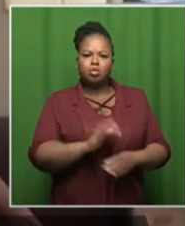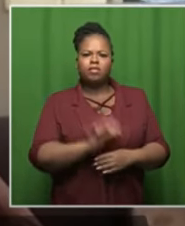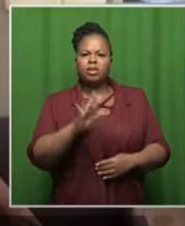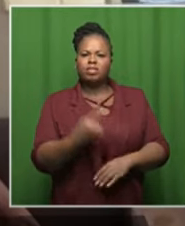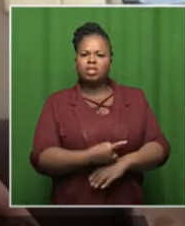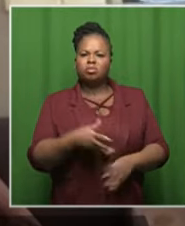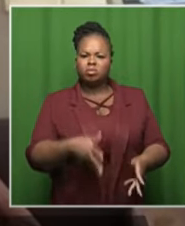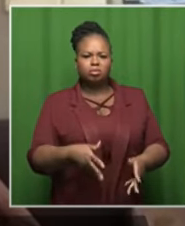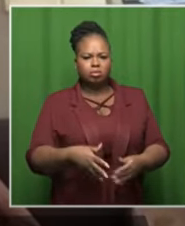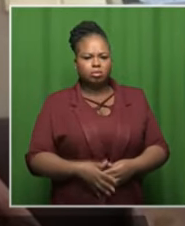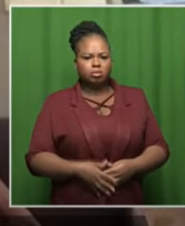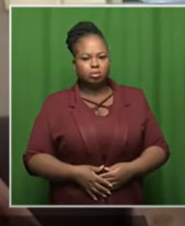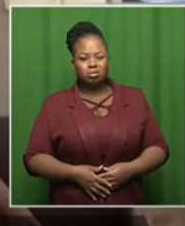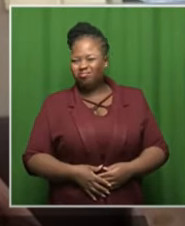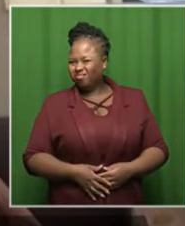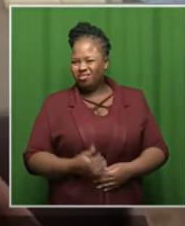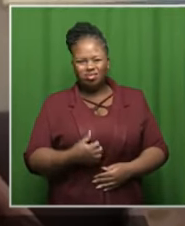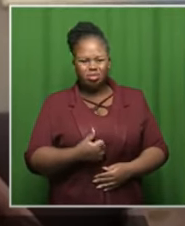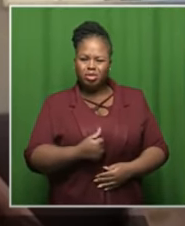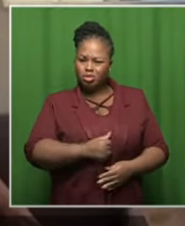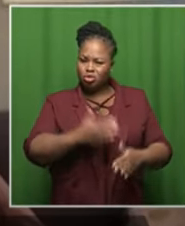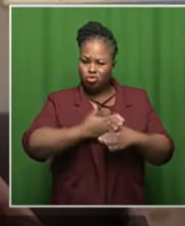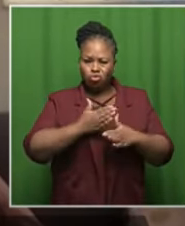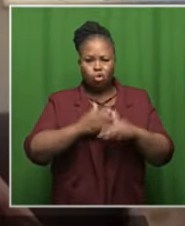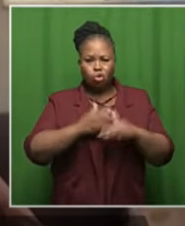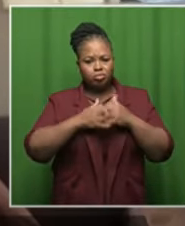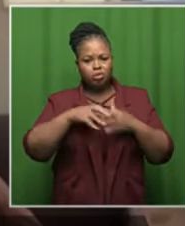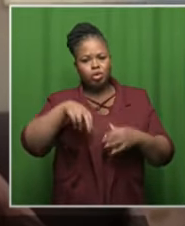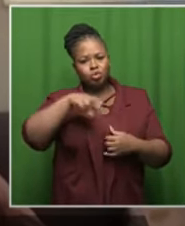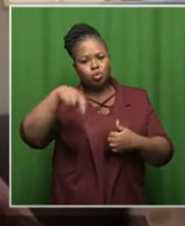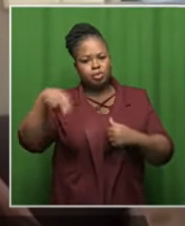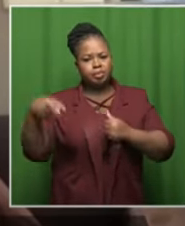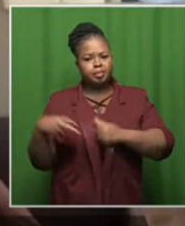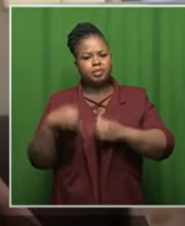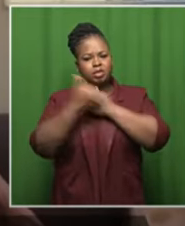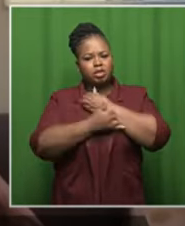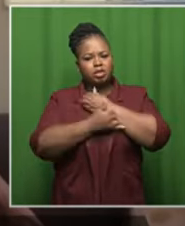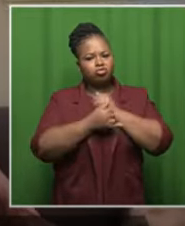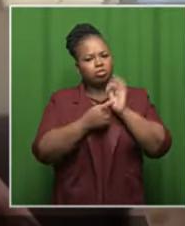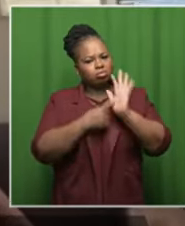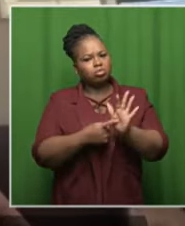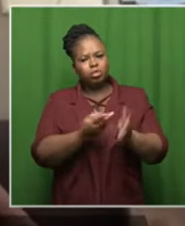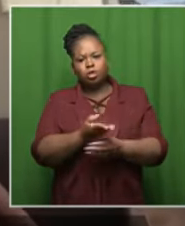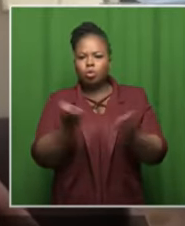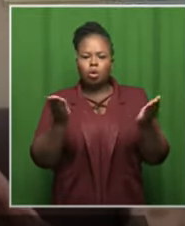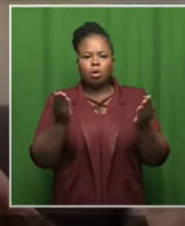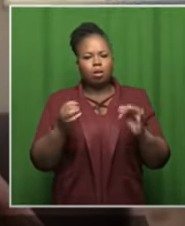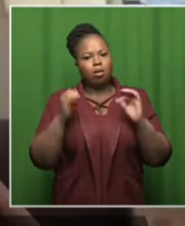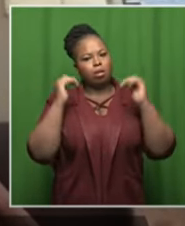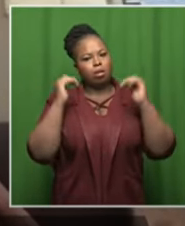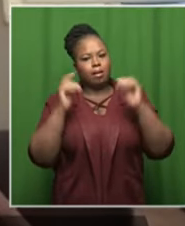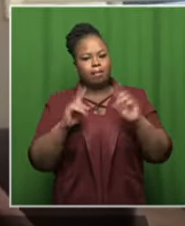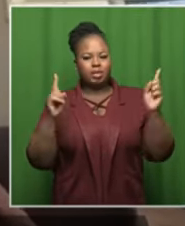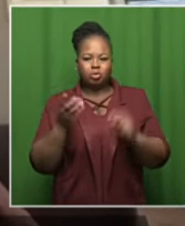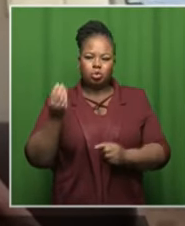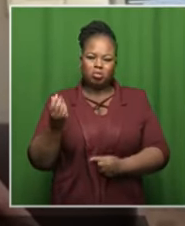the country i mean don't don't that jobs that tourism our country is being showcased now everybody just talk about the price but what